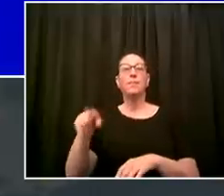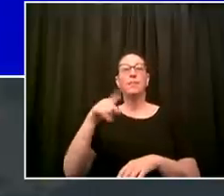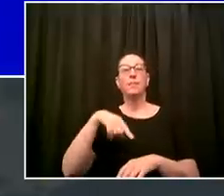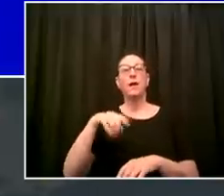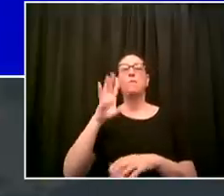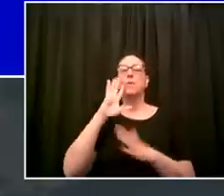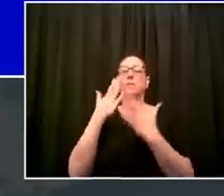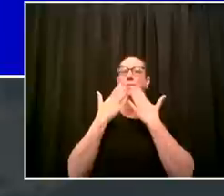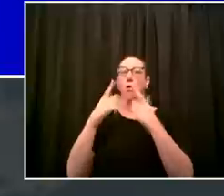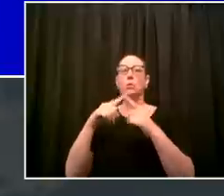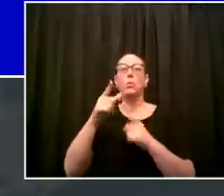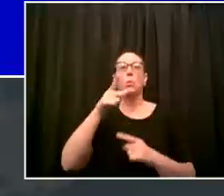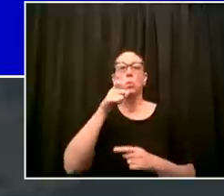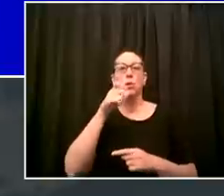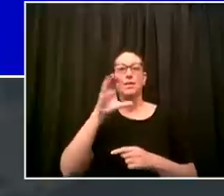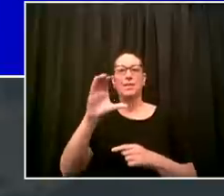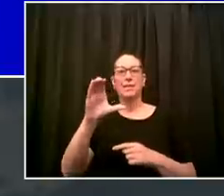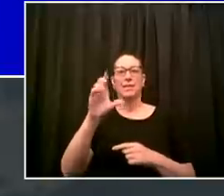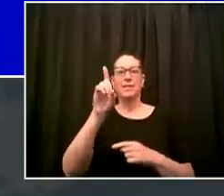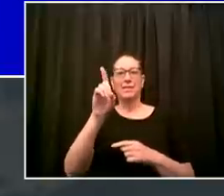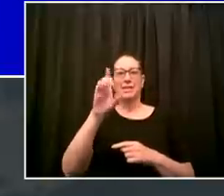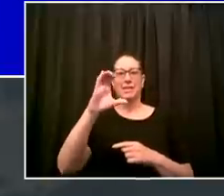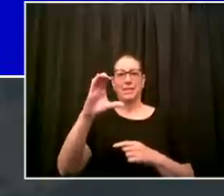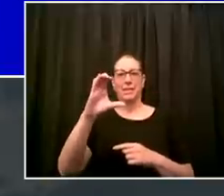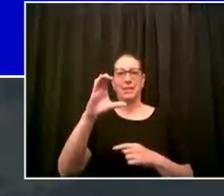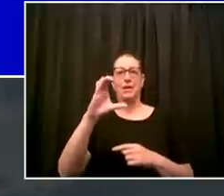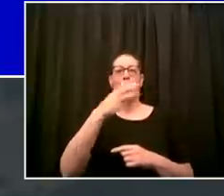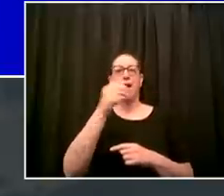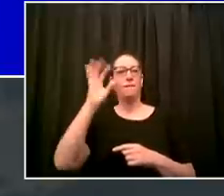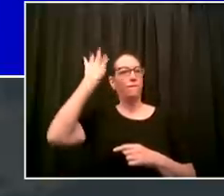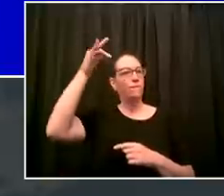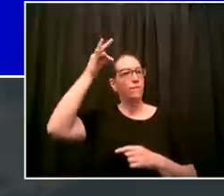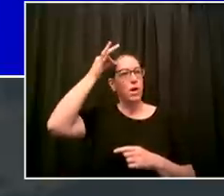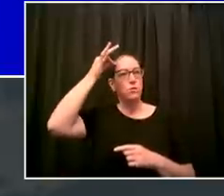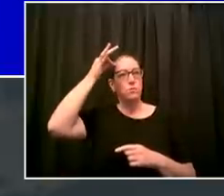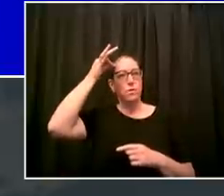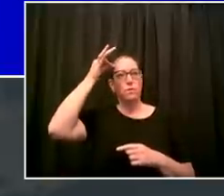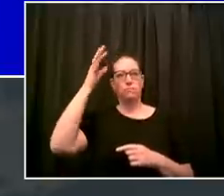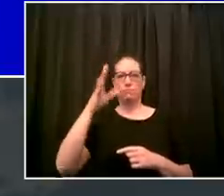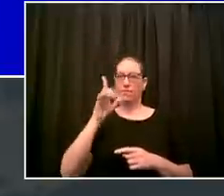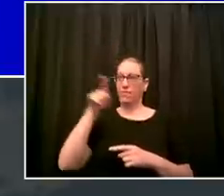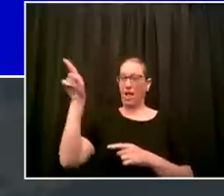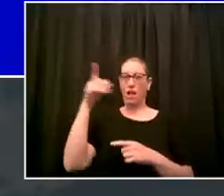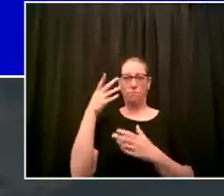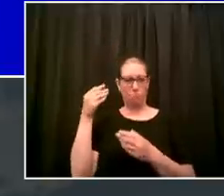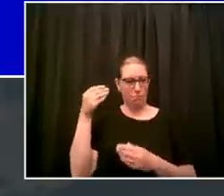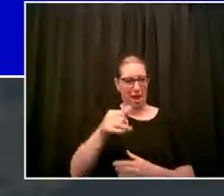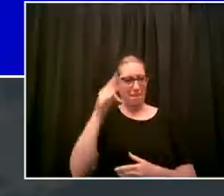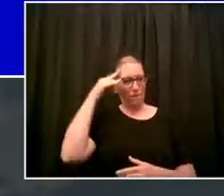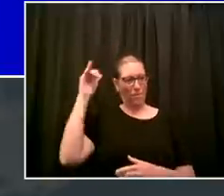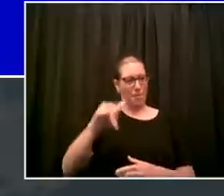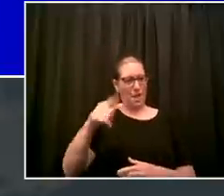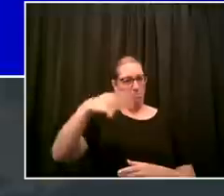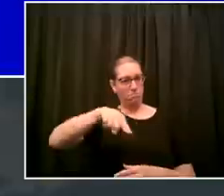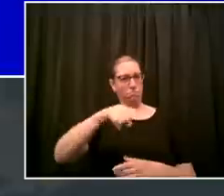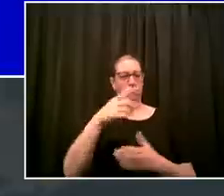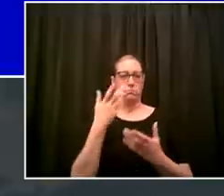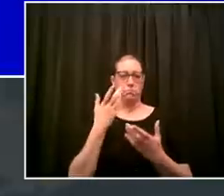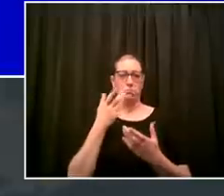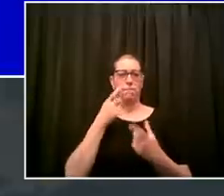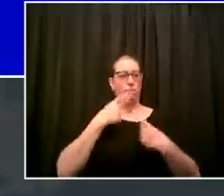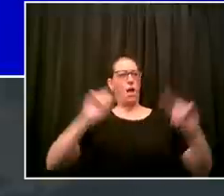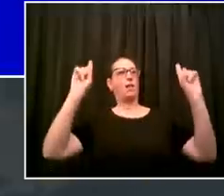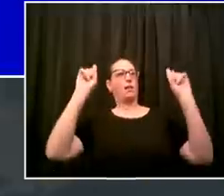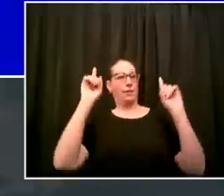partnership they are covering all the appropriate costs so this is something that's being provided for free to first responders and health care